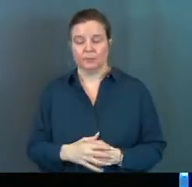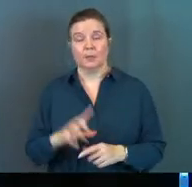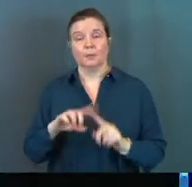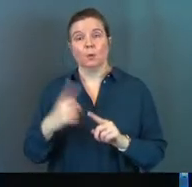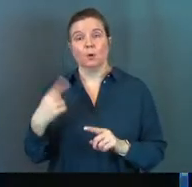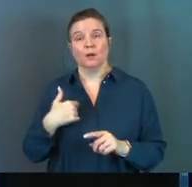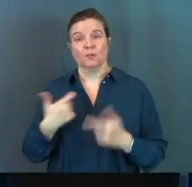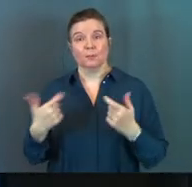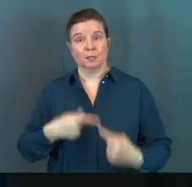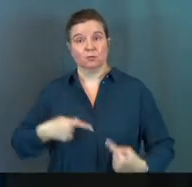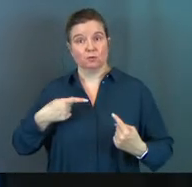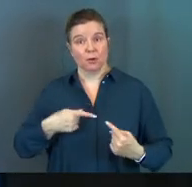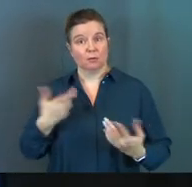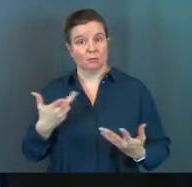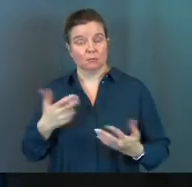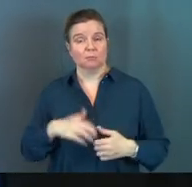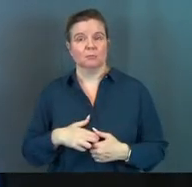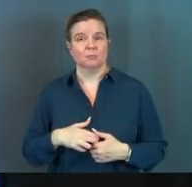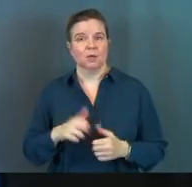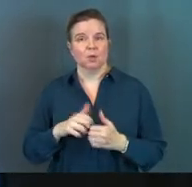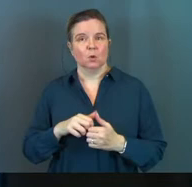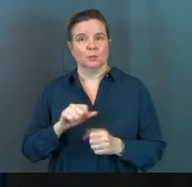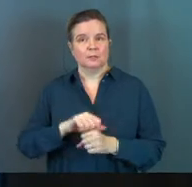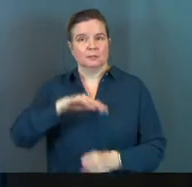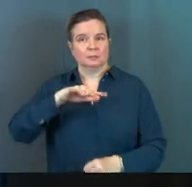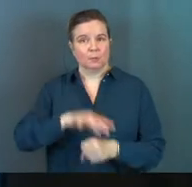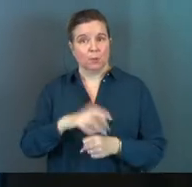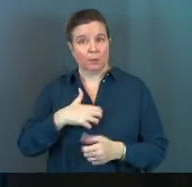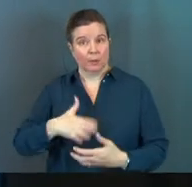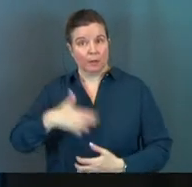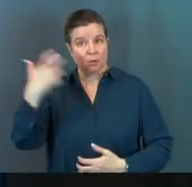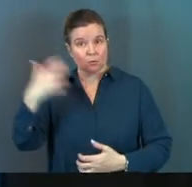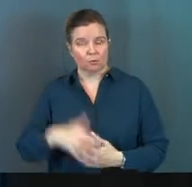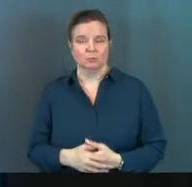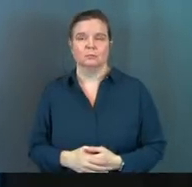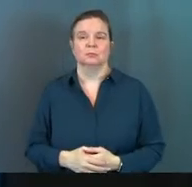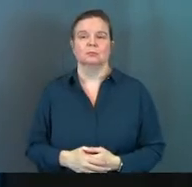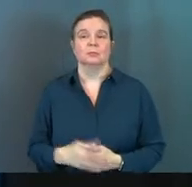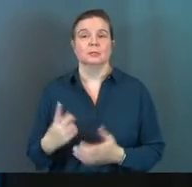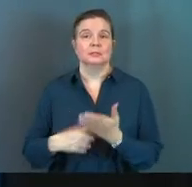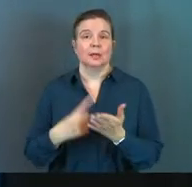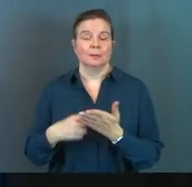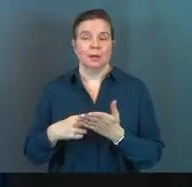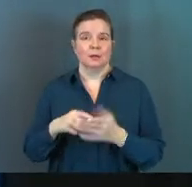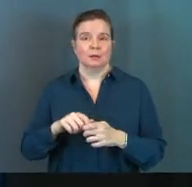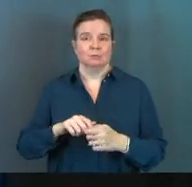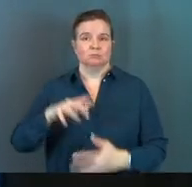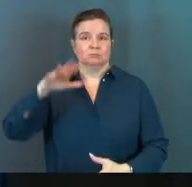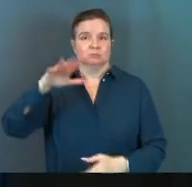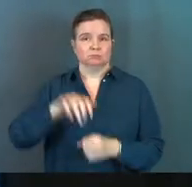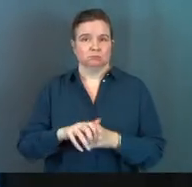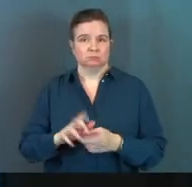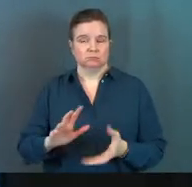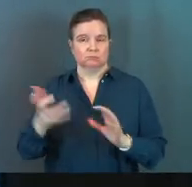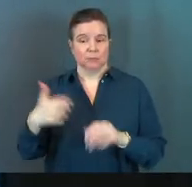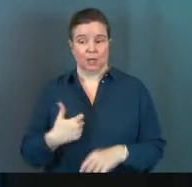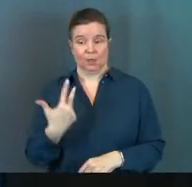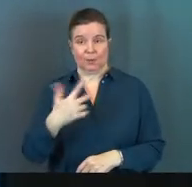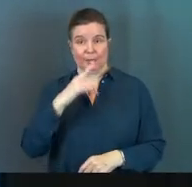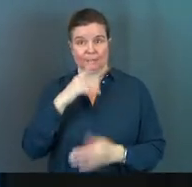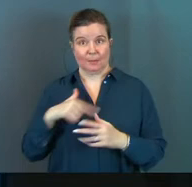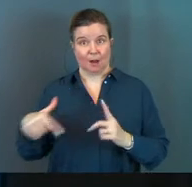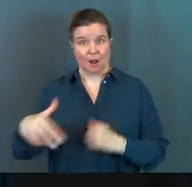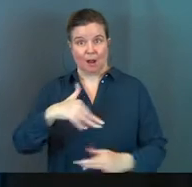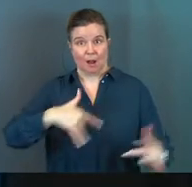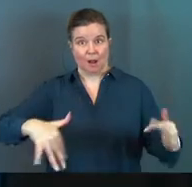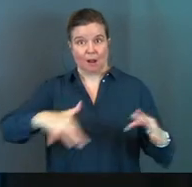But one of her big struggles is with temper, with anger. Sometimes it gets out of control. Three little ones